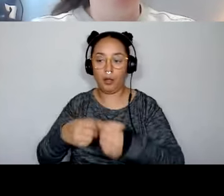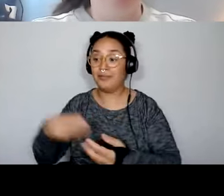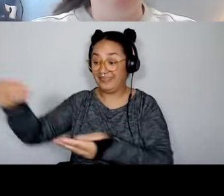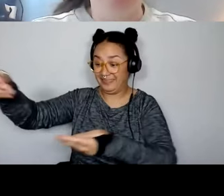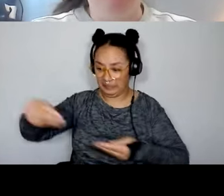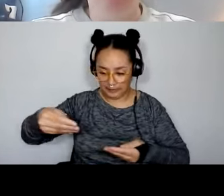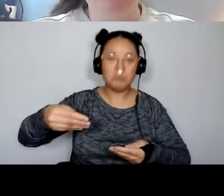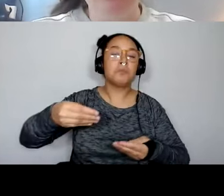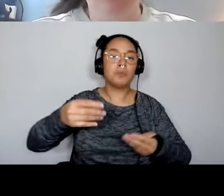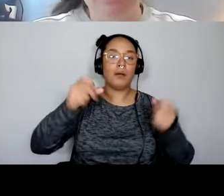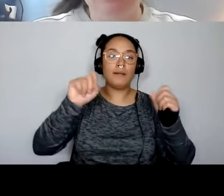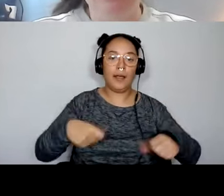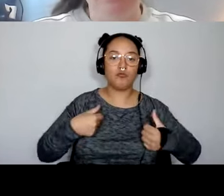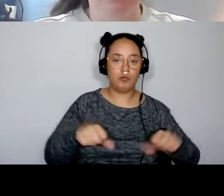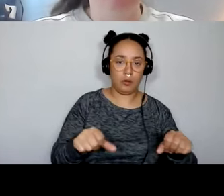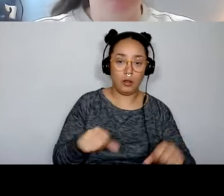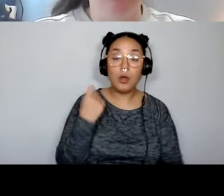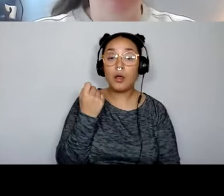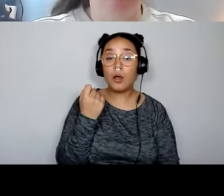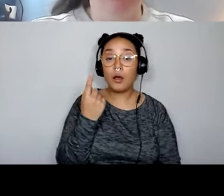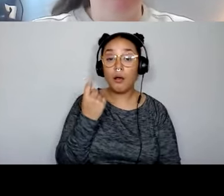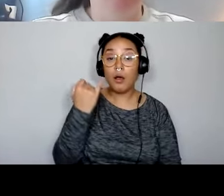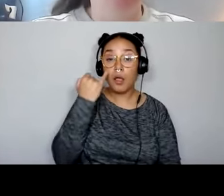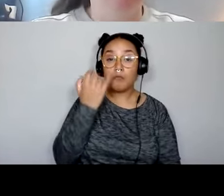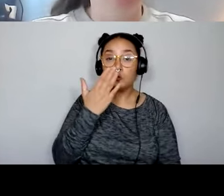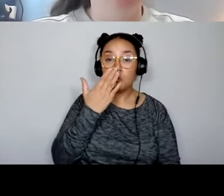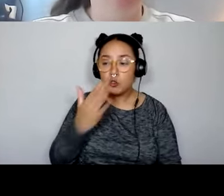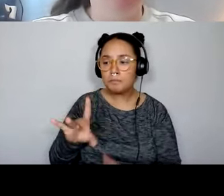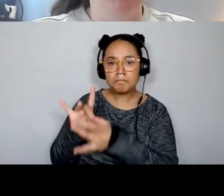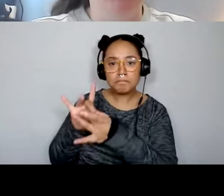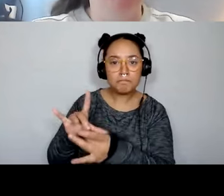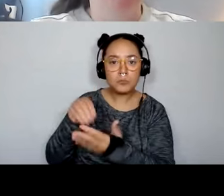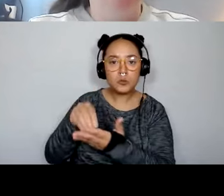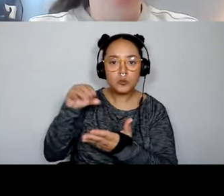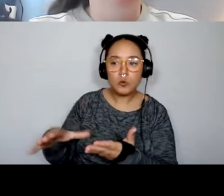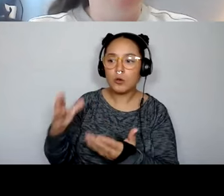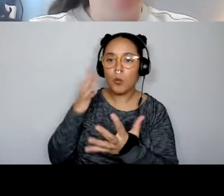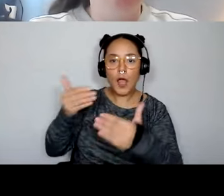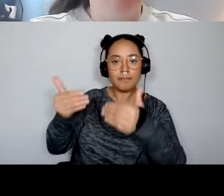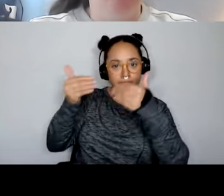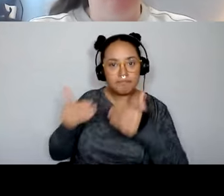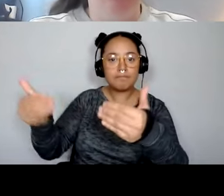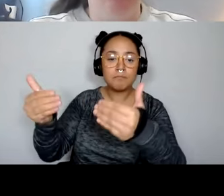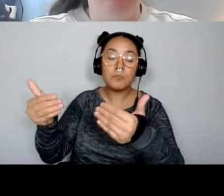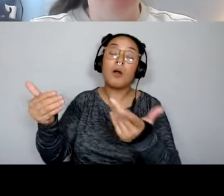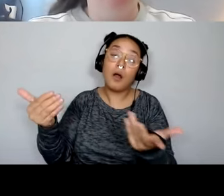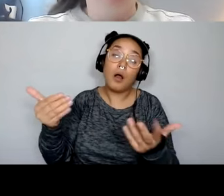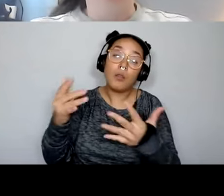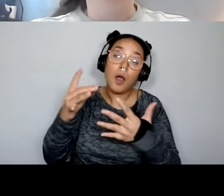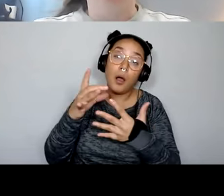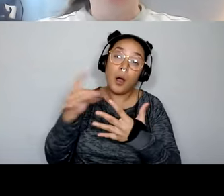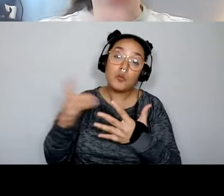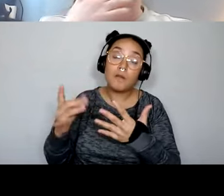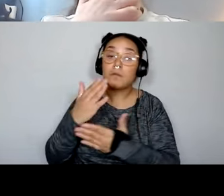um, if, if you have a really great dynamic with your students and you want to move forward with them, um, there is an option for some groups